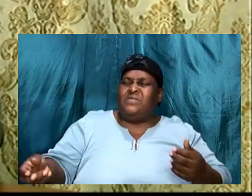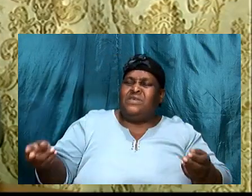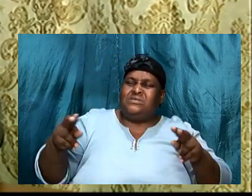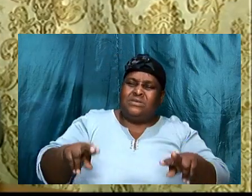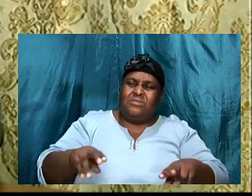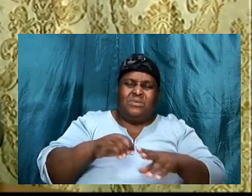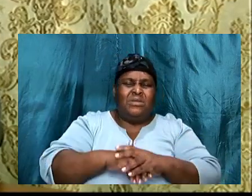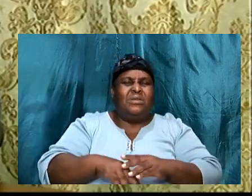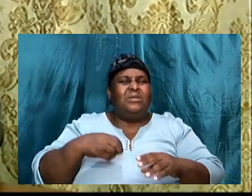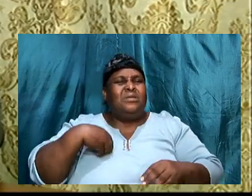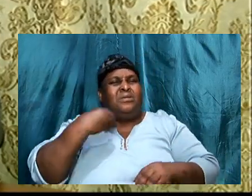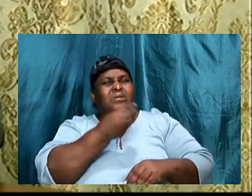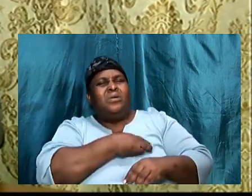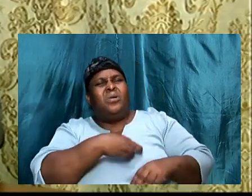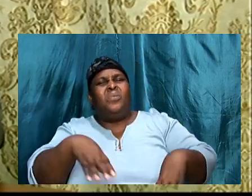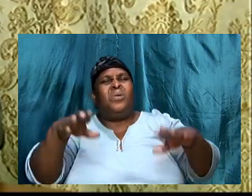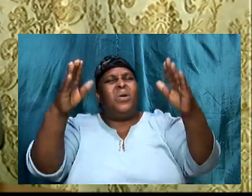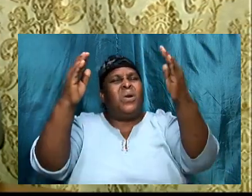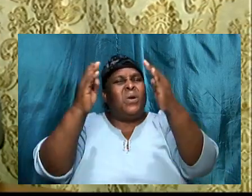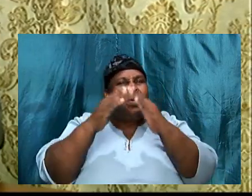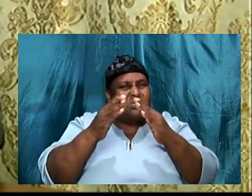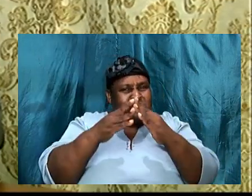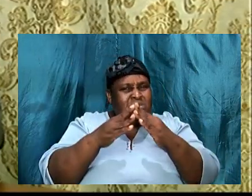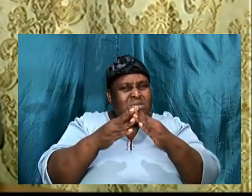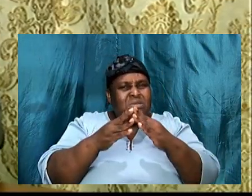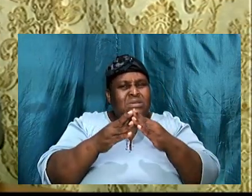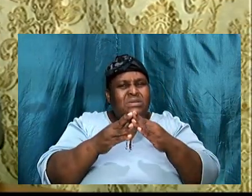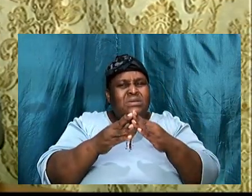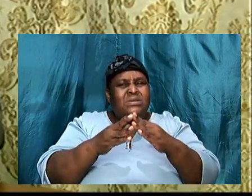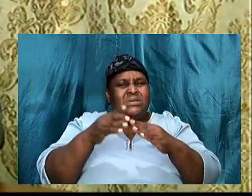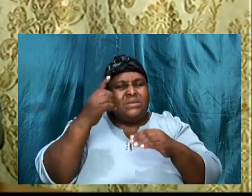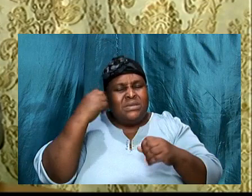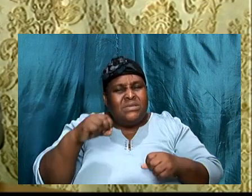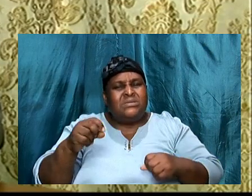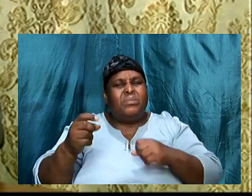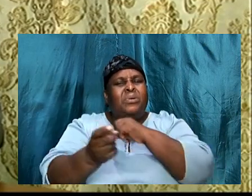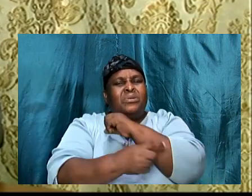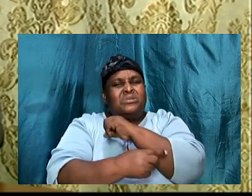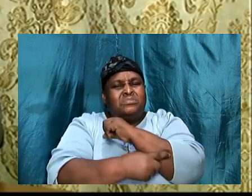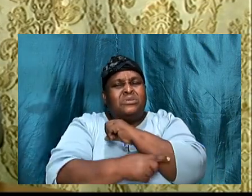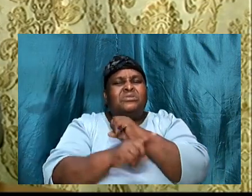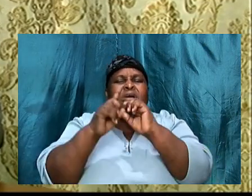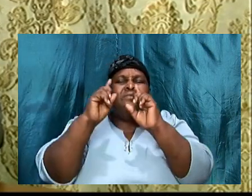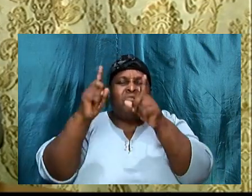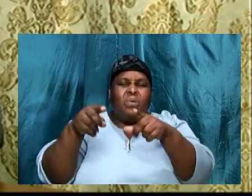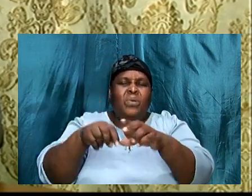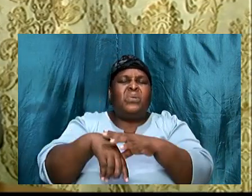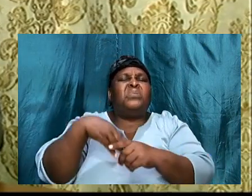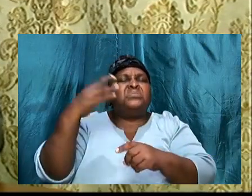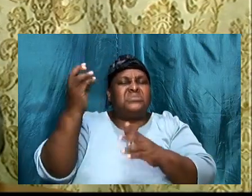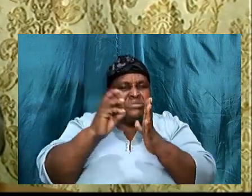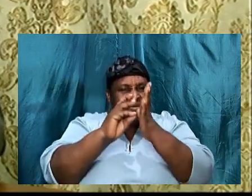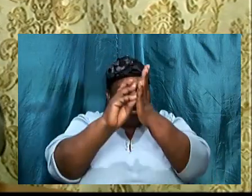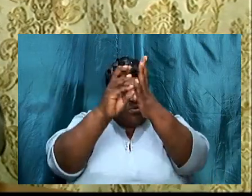our house, is as a direct result, of us, going outside, of God's will,